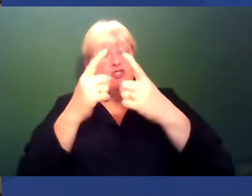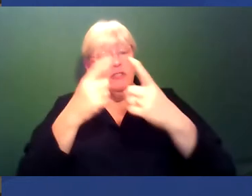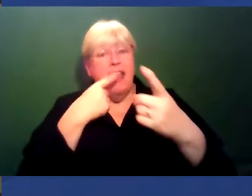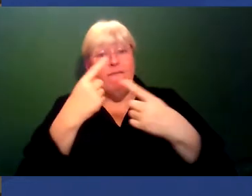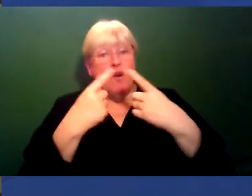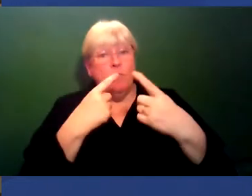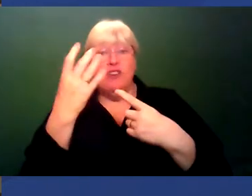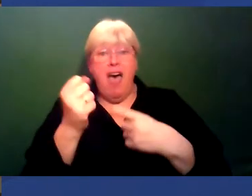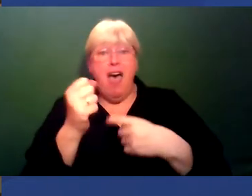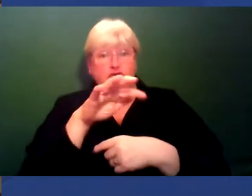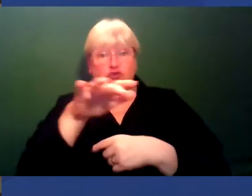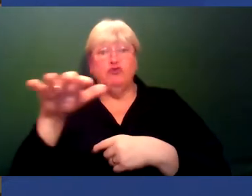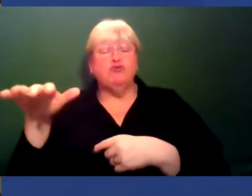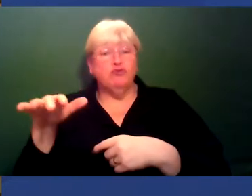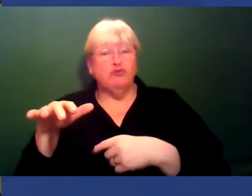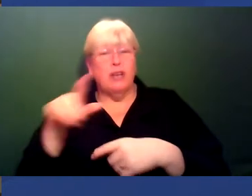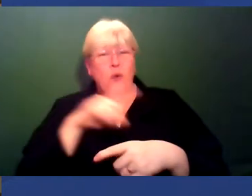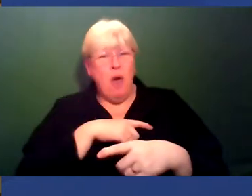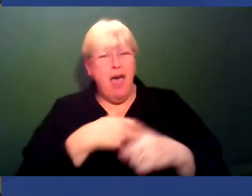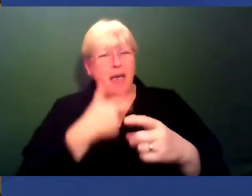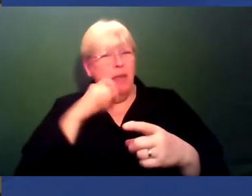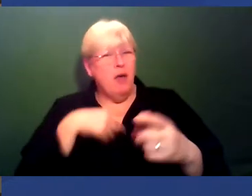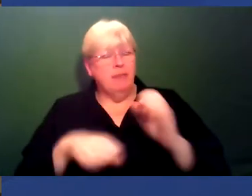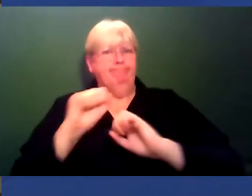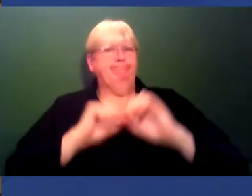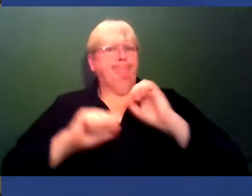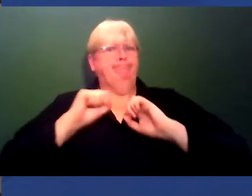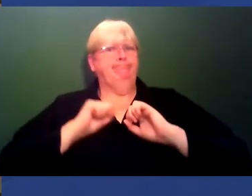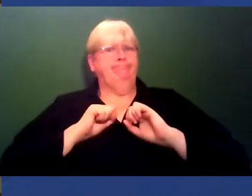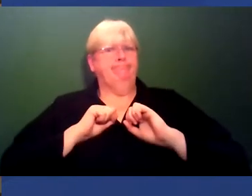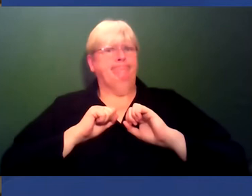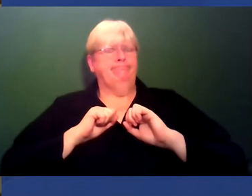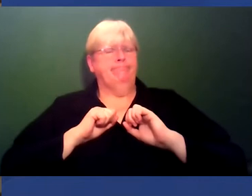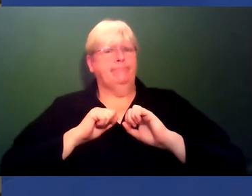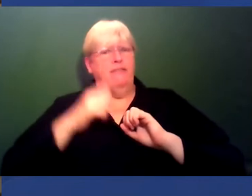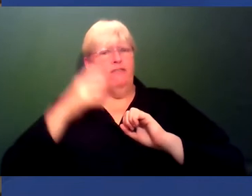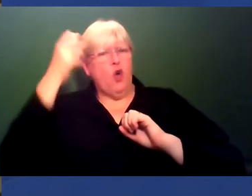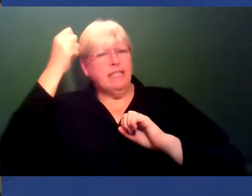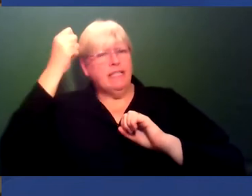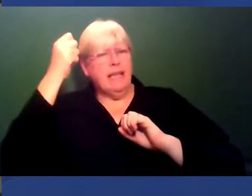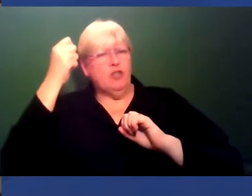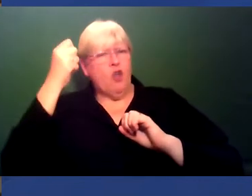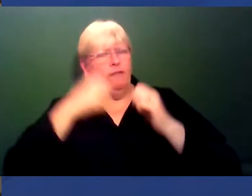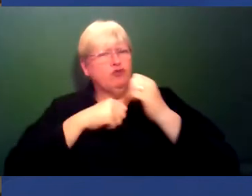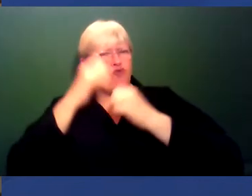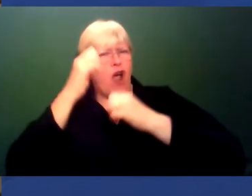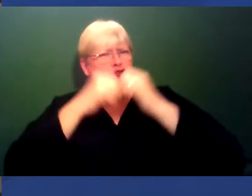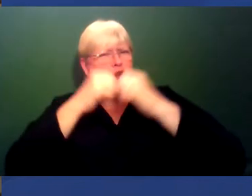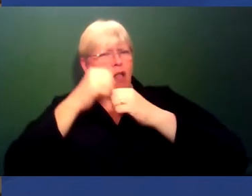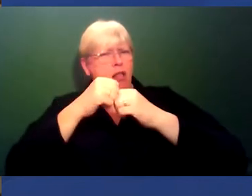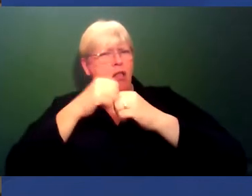are very defensive of the concept of structural racism within a sector?